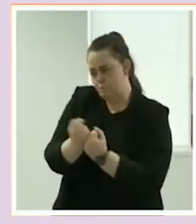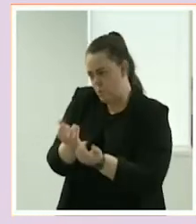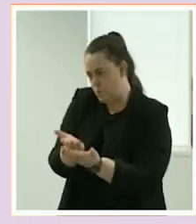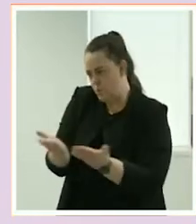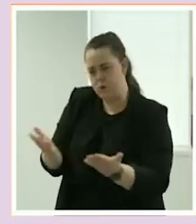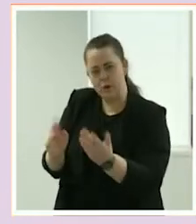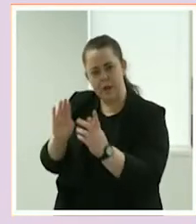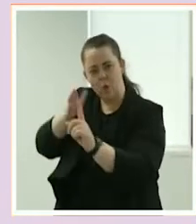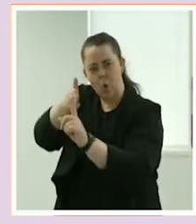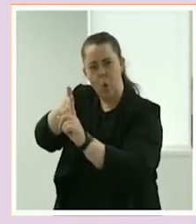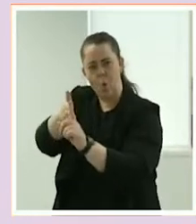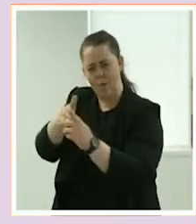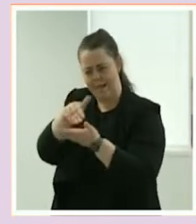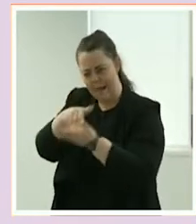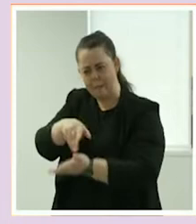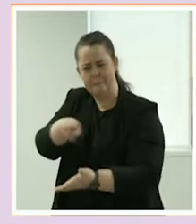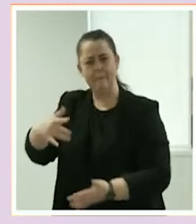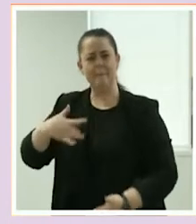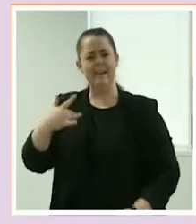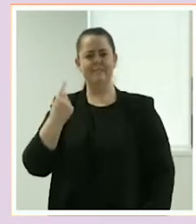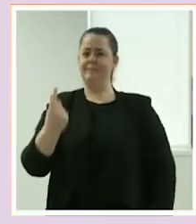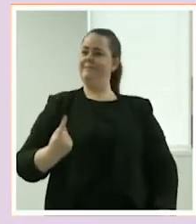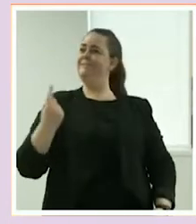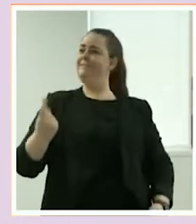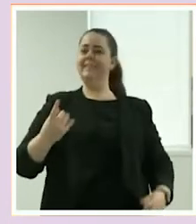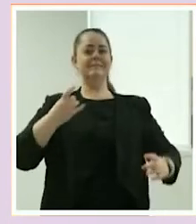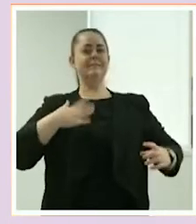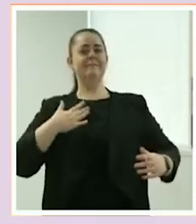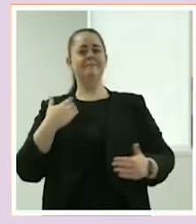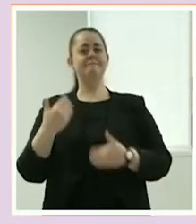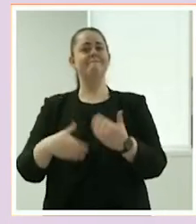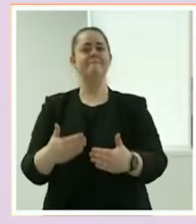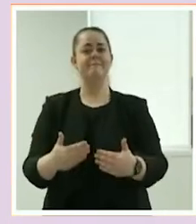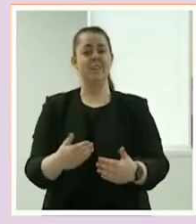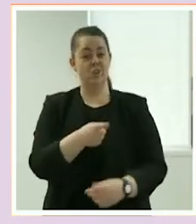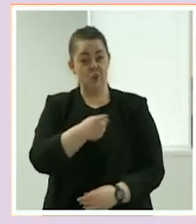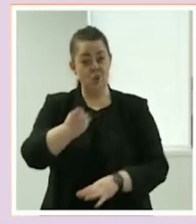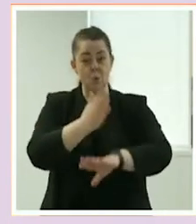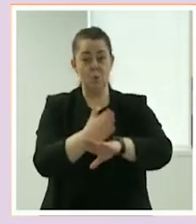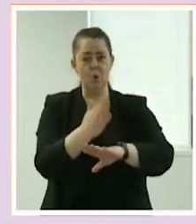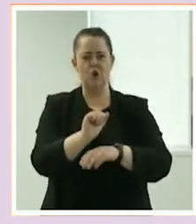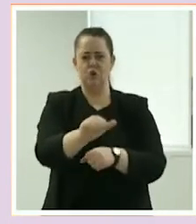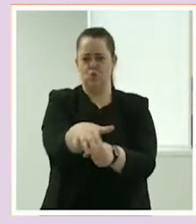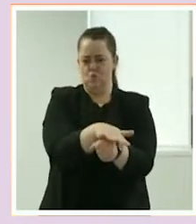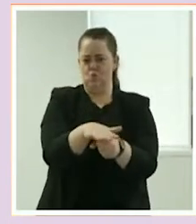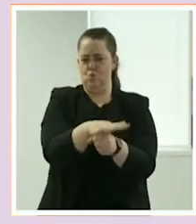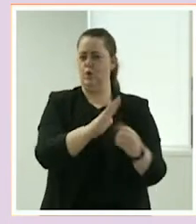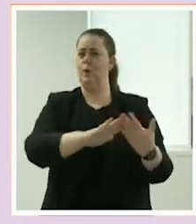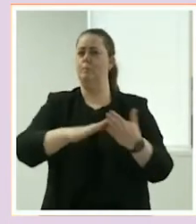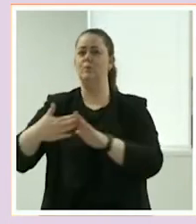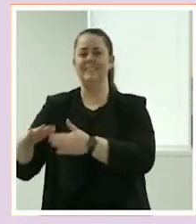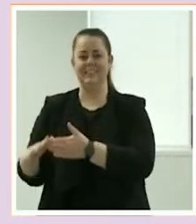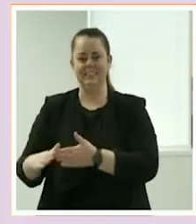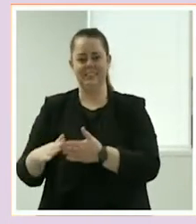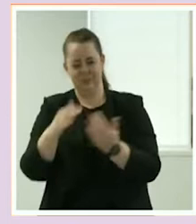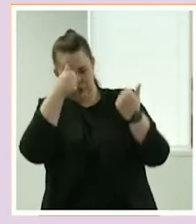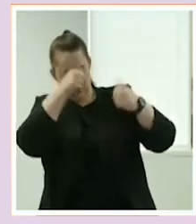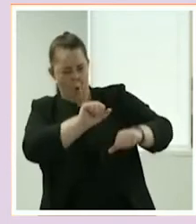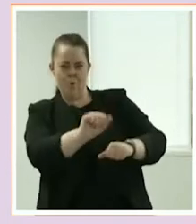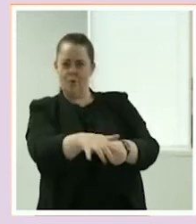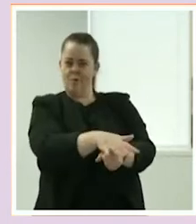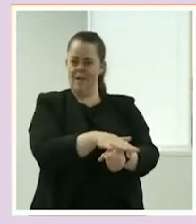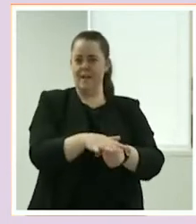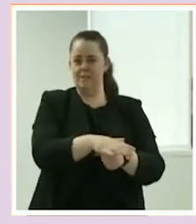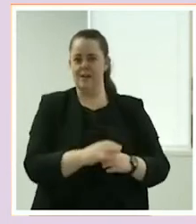because all of you operate locally. You're part of and know your community. You tend to be flexible and